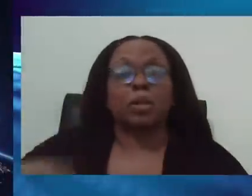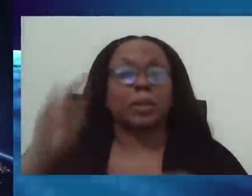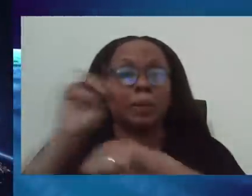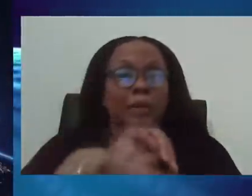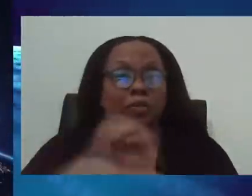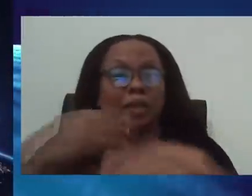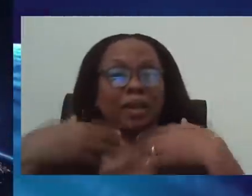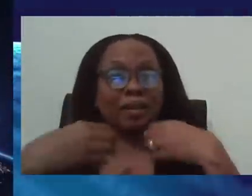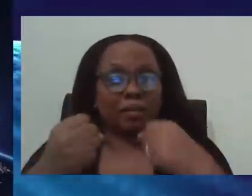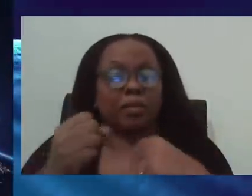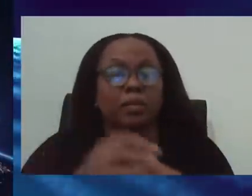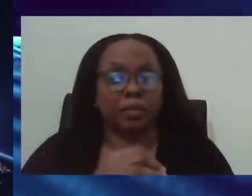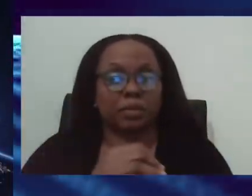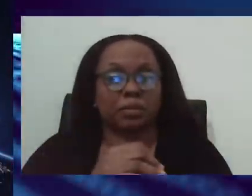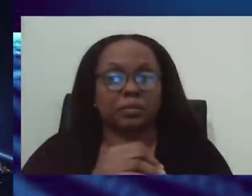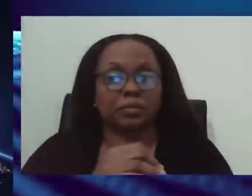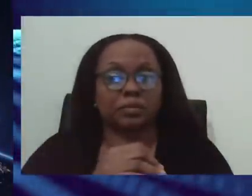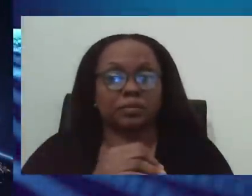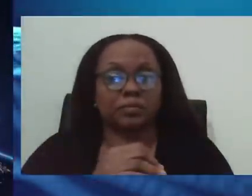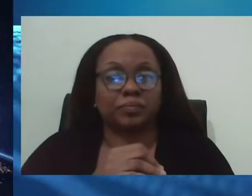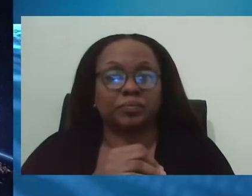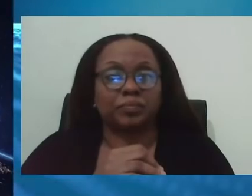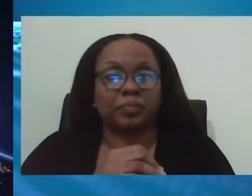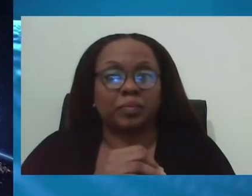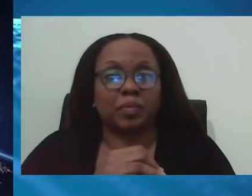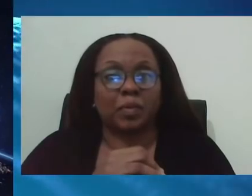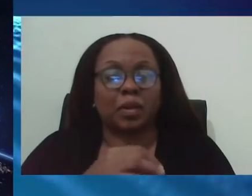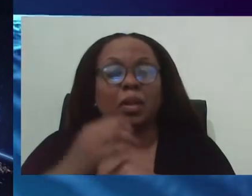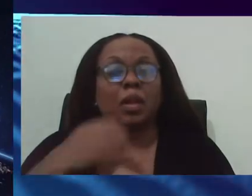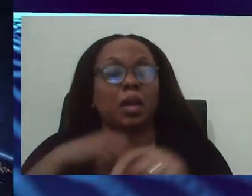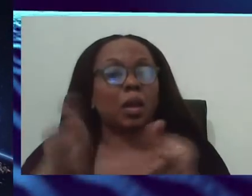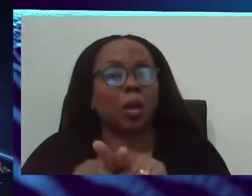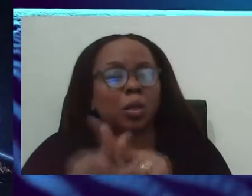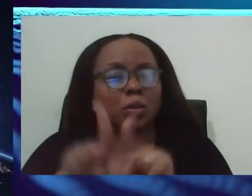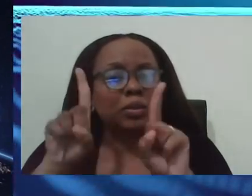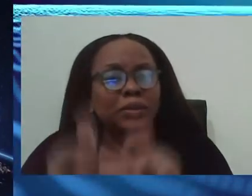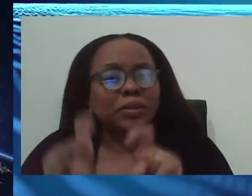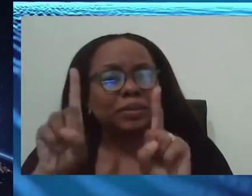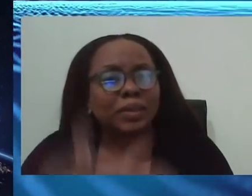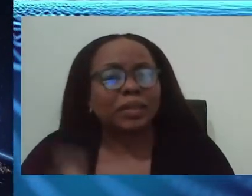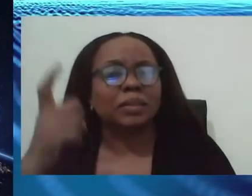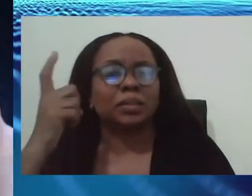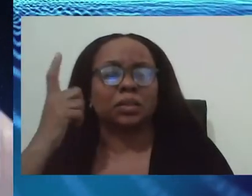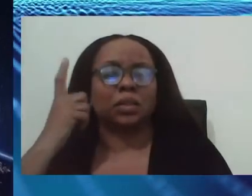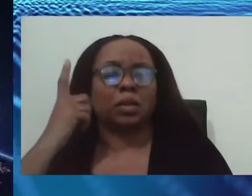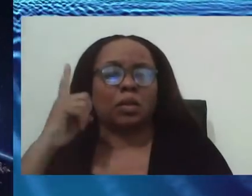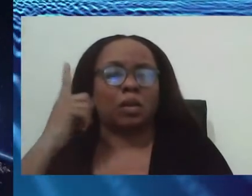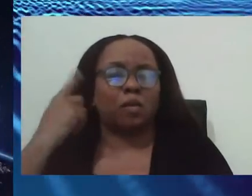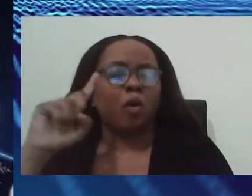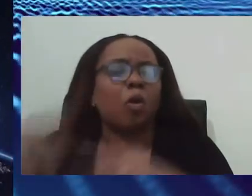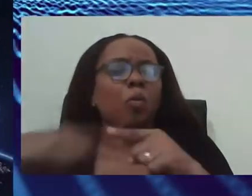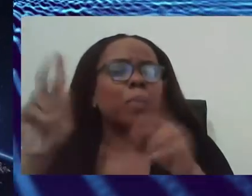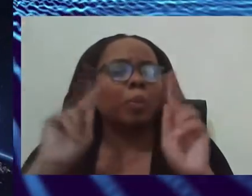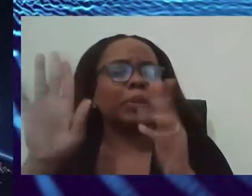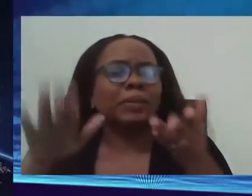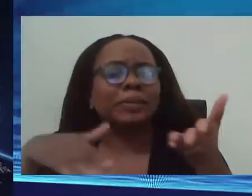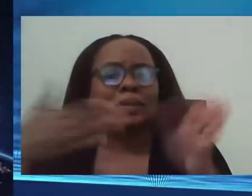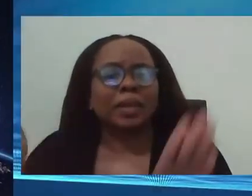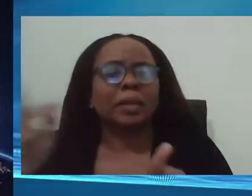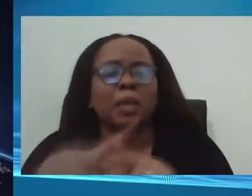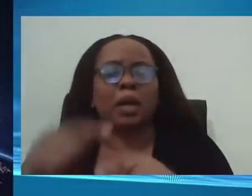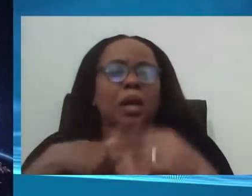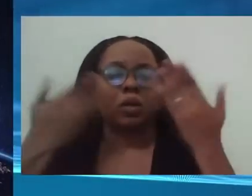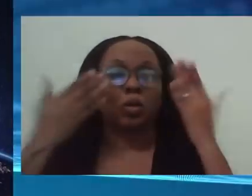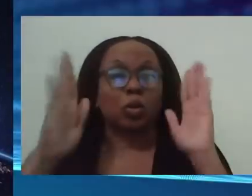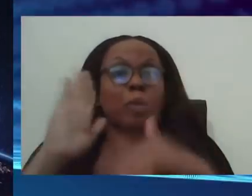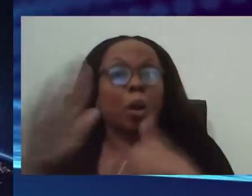that I do a bit of post-mortem swabbing, but that is not me having a global picture of all of the deaths on the island.